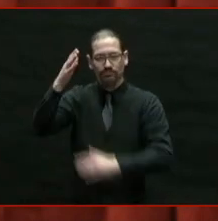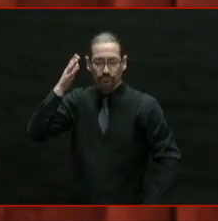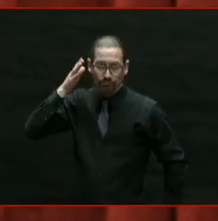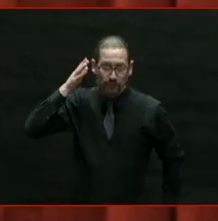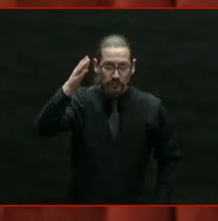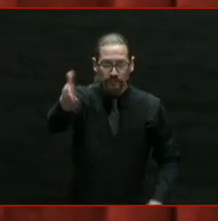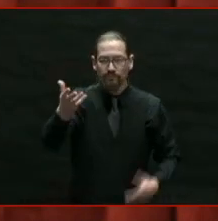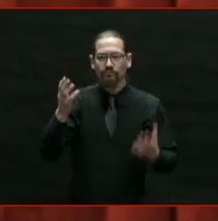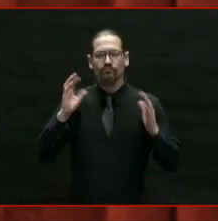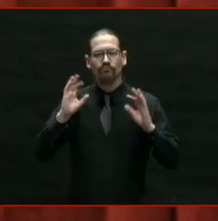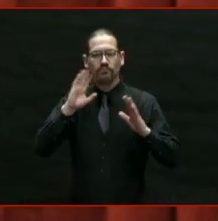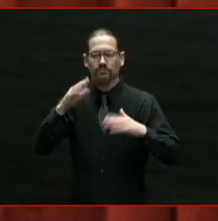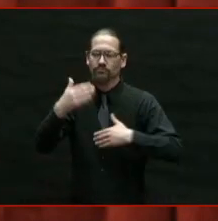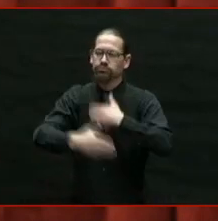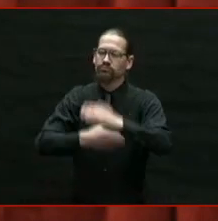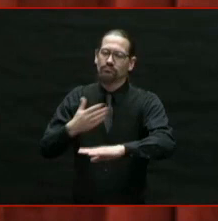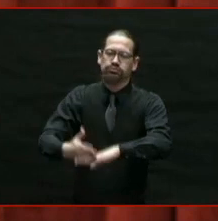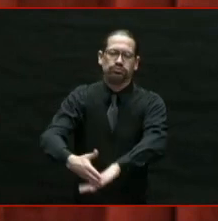along.